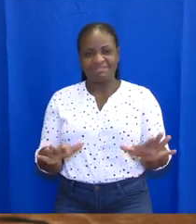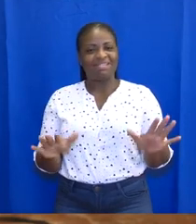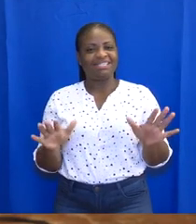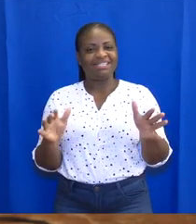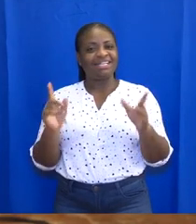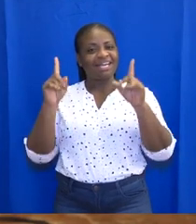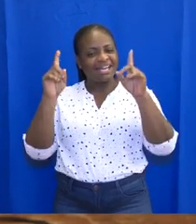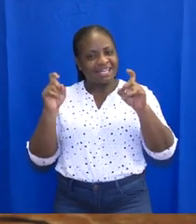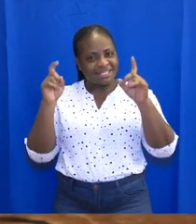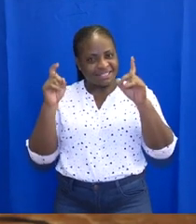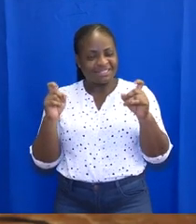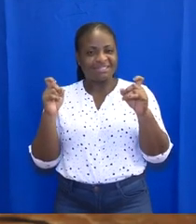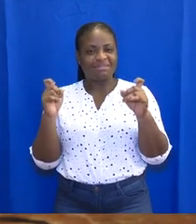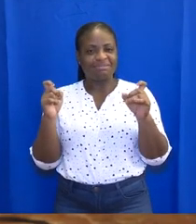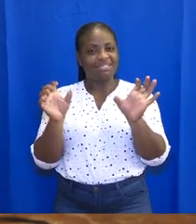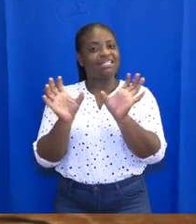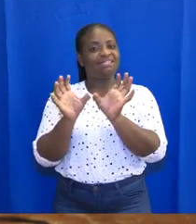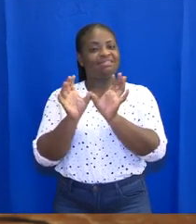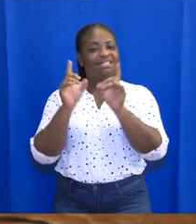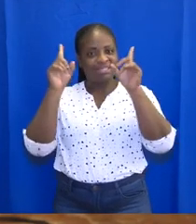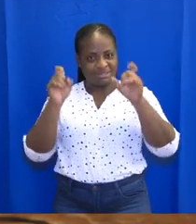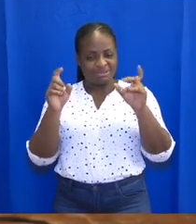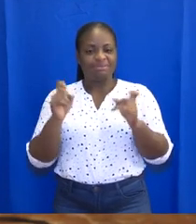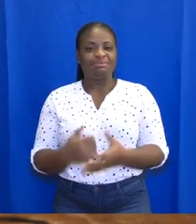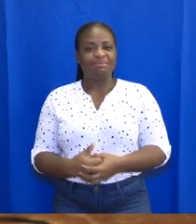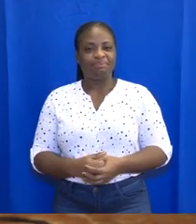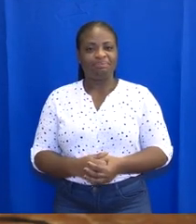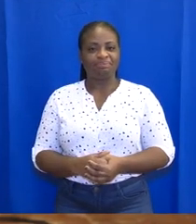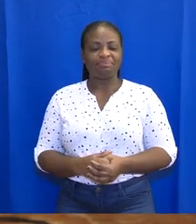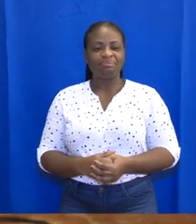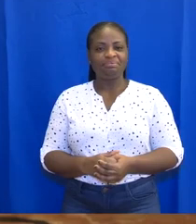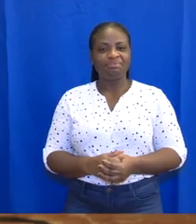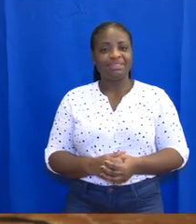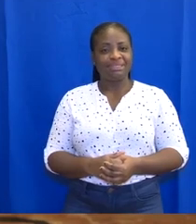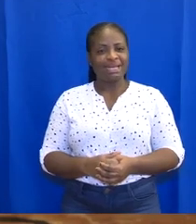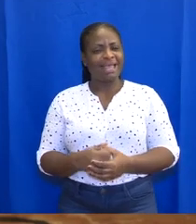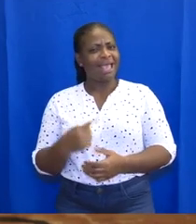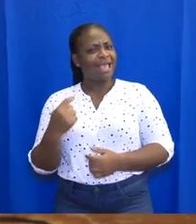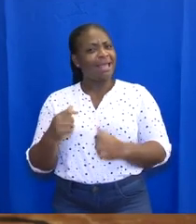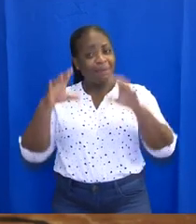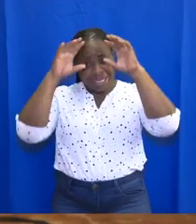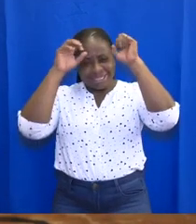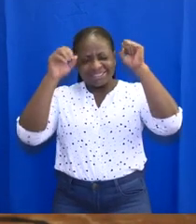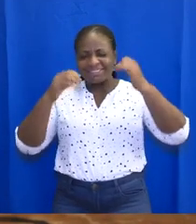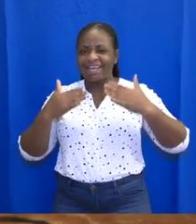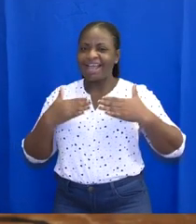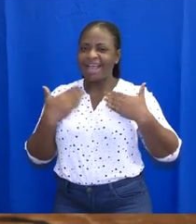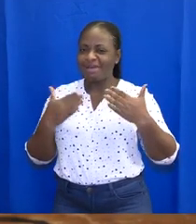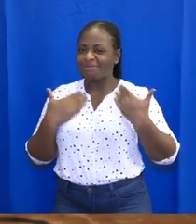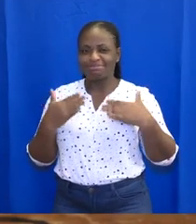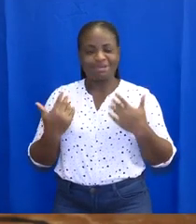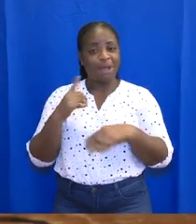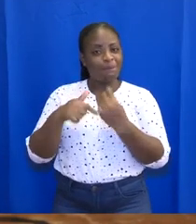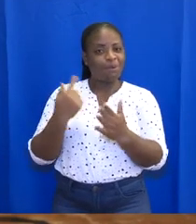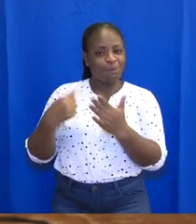Secondary Certificate Examination Vaccine. I am particularly excited at this development